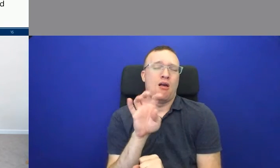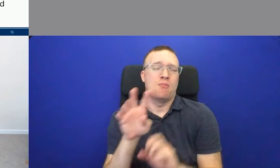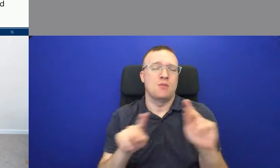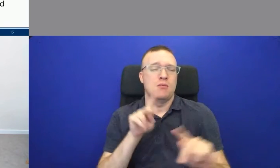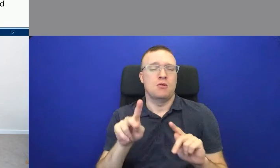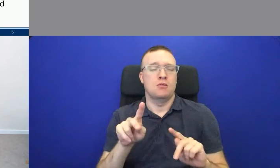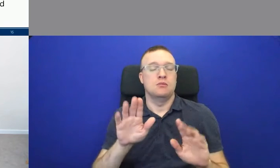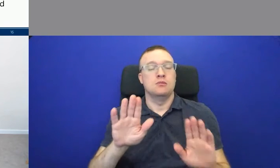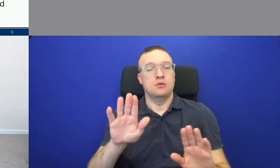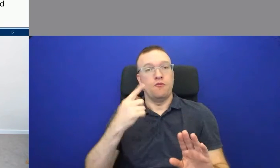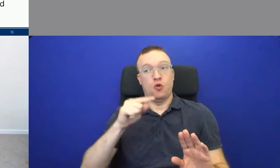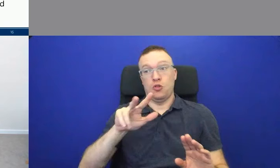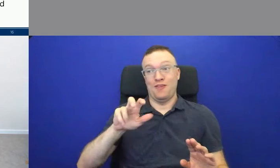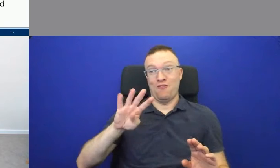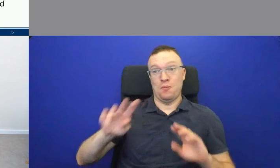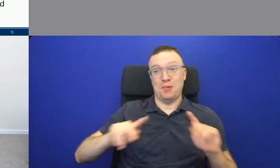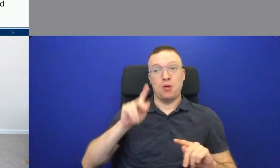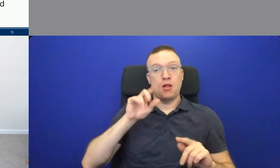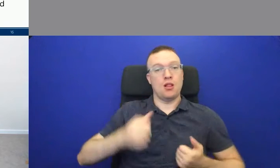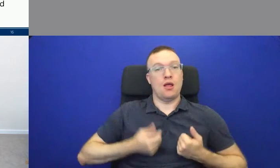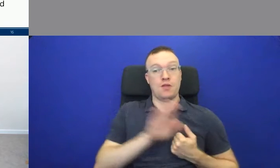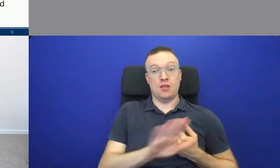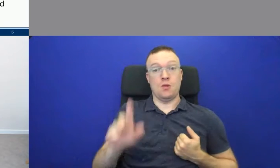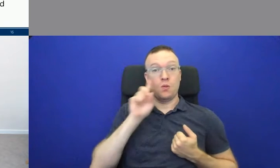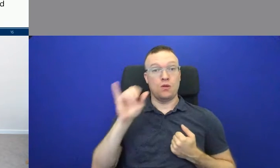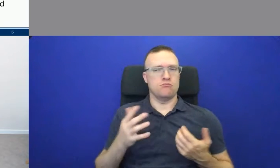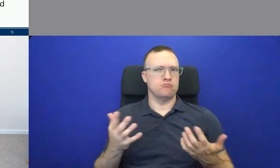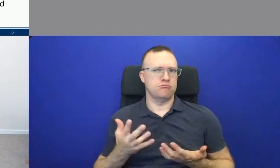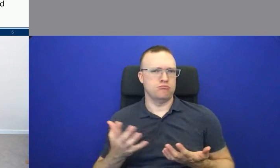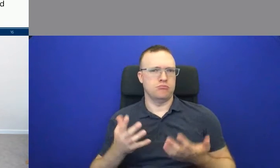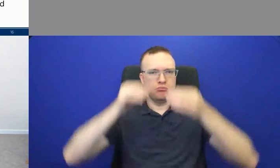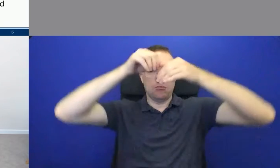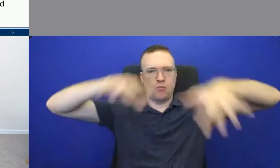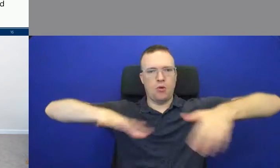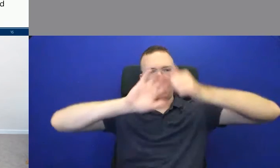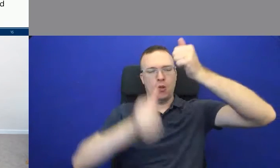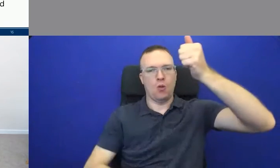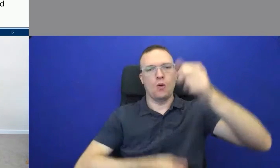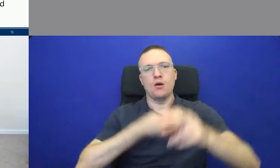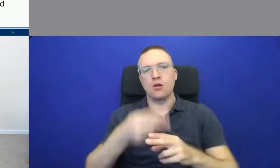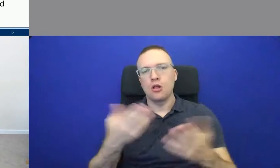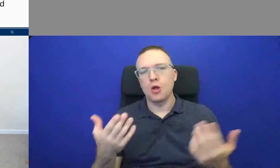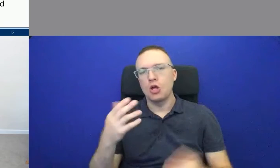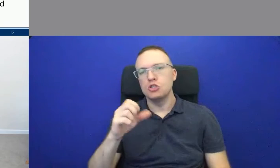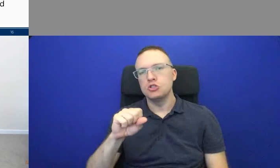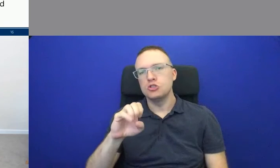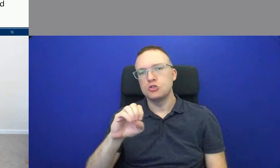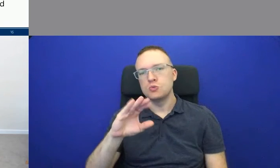like for the hundreds below? And we can call that a social history.